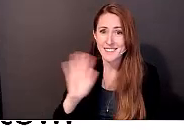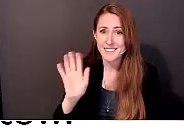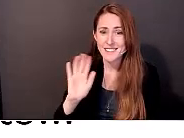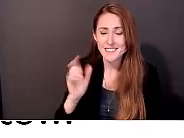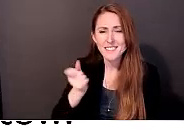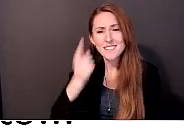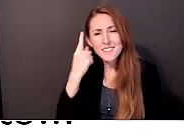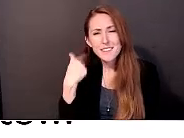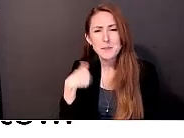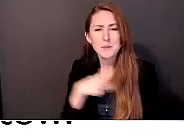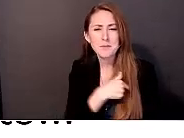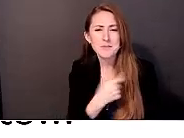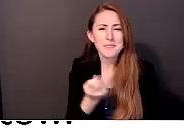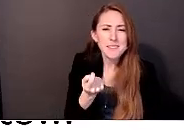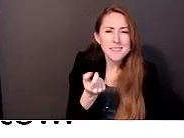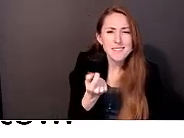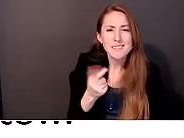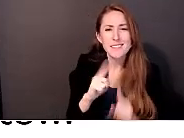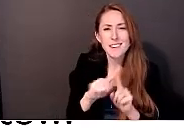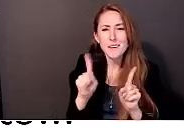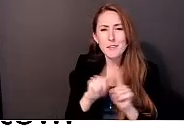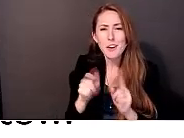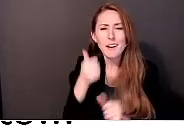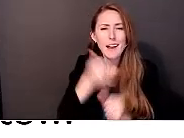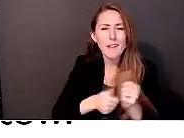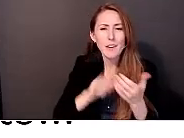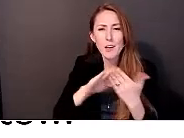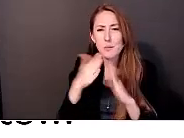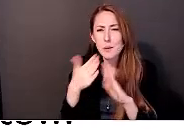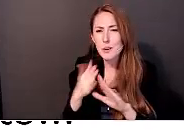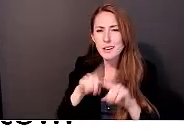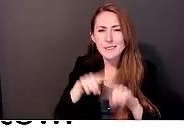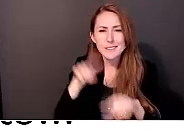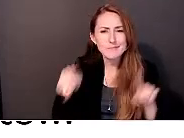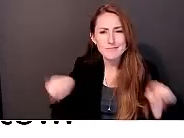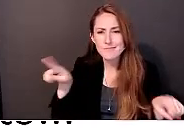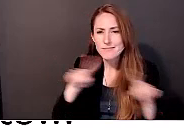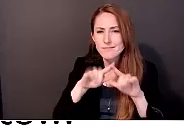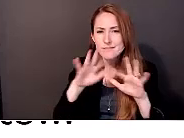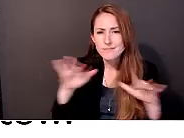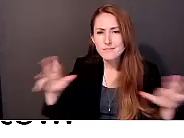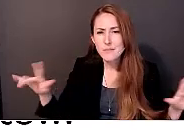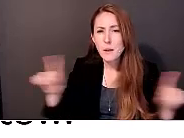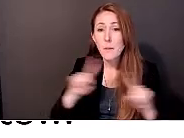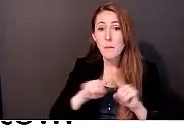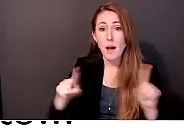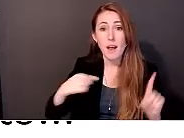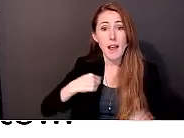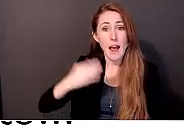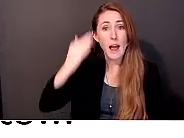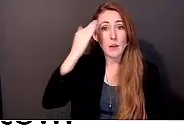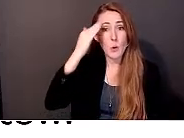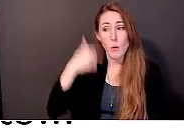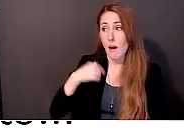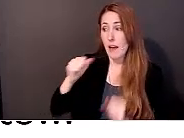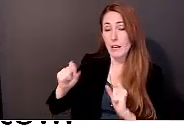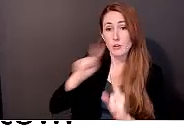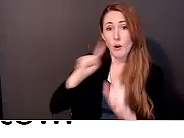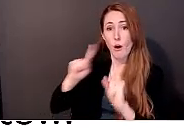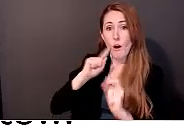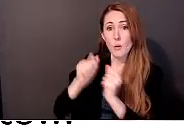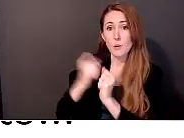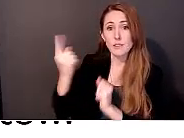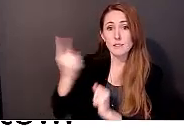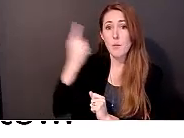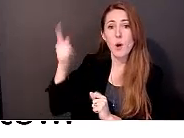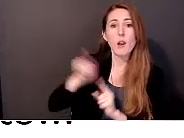flavors and our different rural communities, um, I know that if I, I can talk to someone across the country